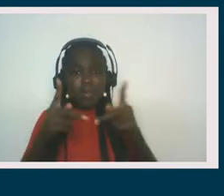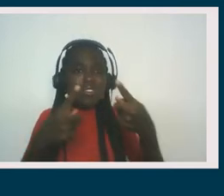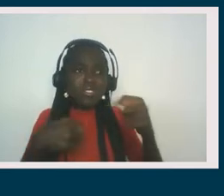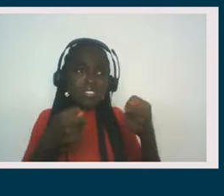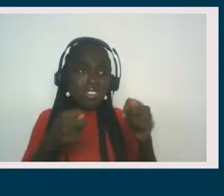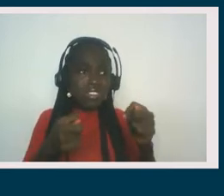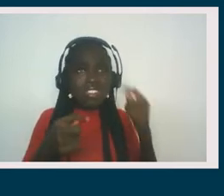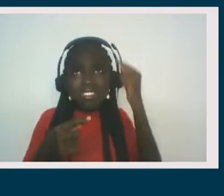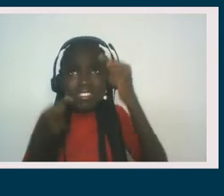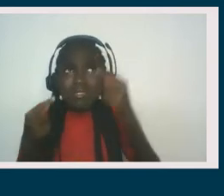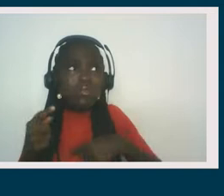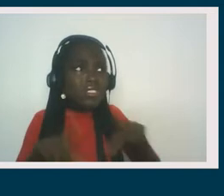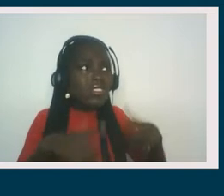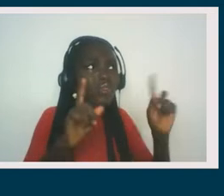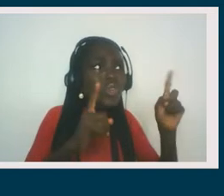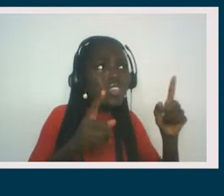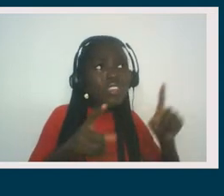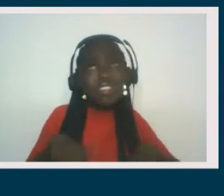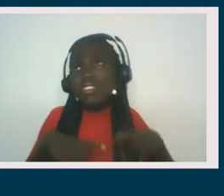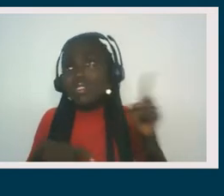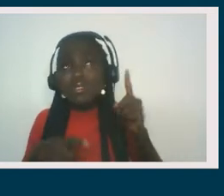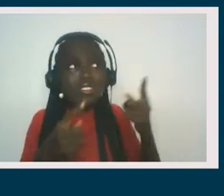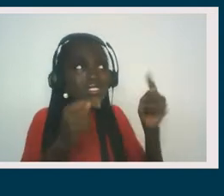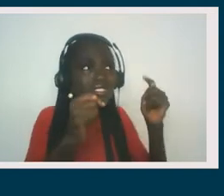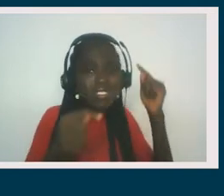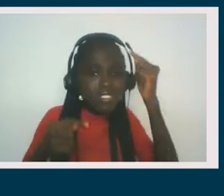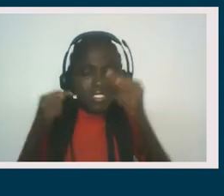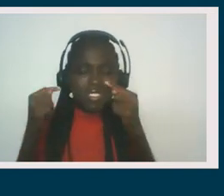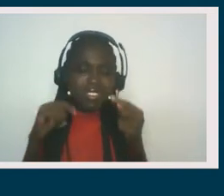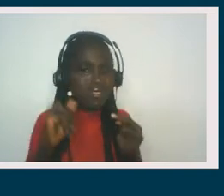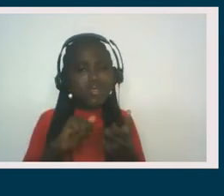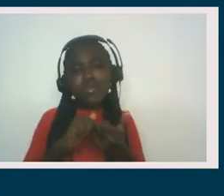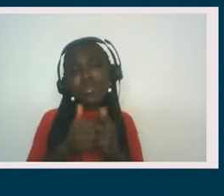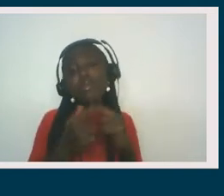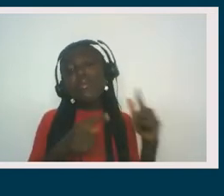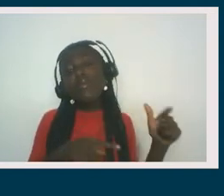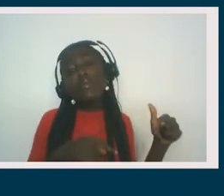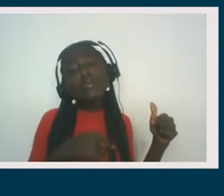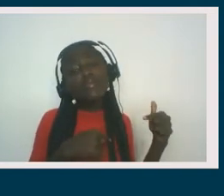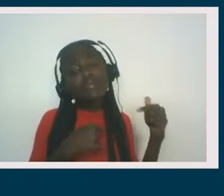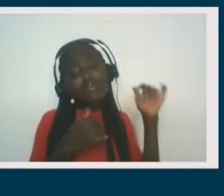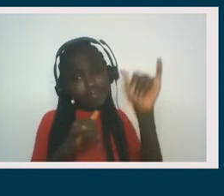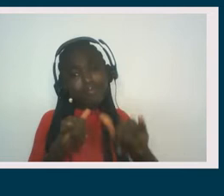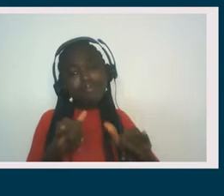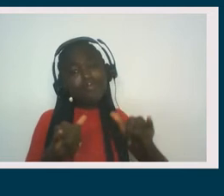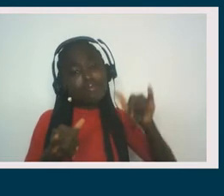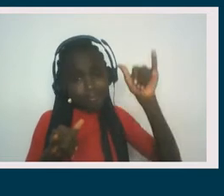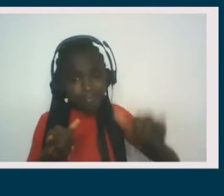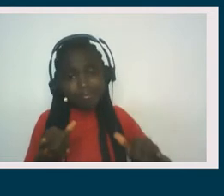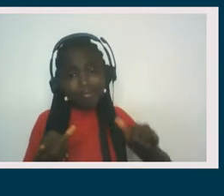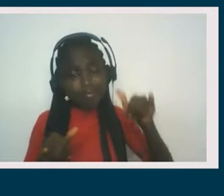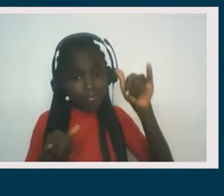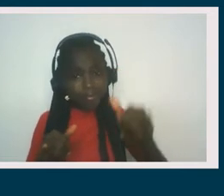find somewhere to live and they're the, so these issues linger on. We have persistent issues with respect to, for example, hair